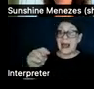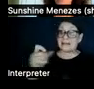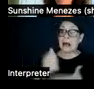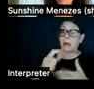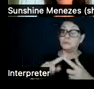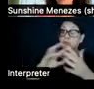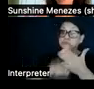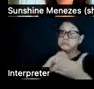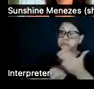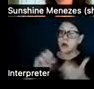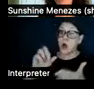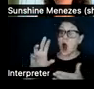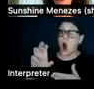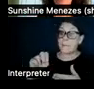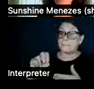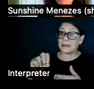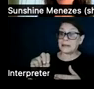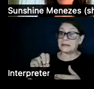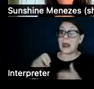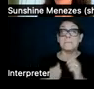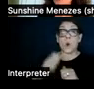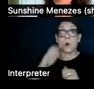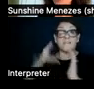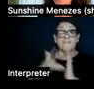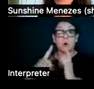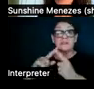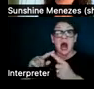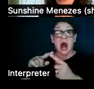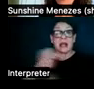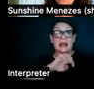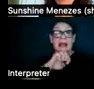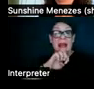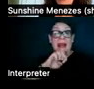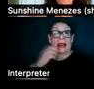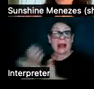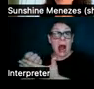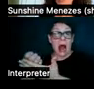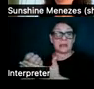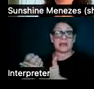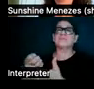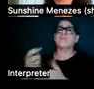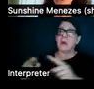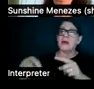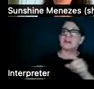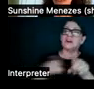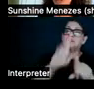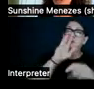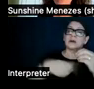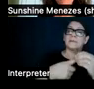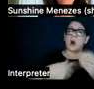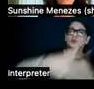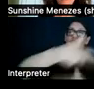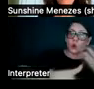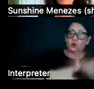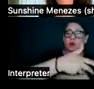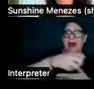focus on technology and economics, Dr. Grace Wu's research integrates environmental and social factors.